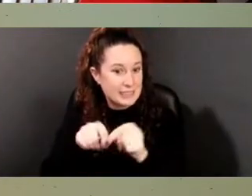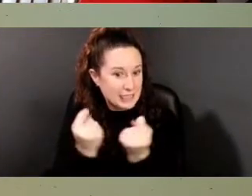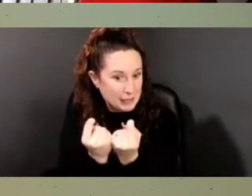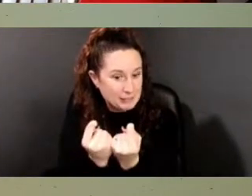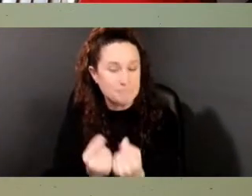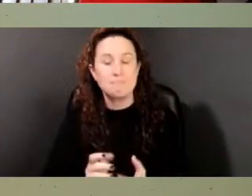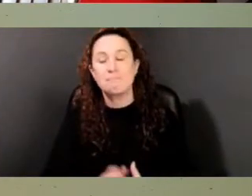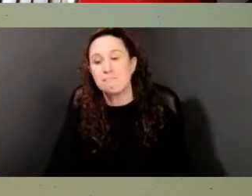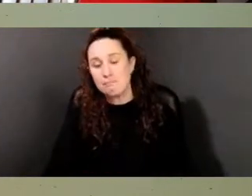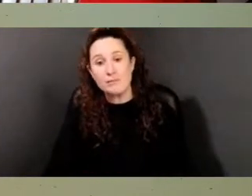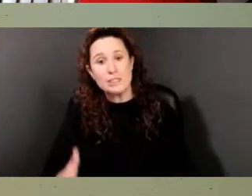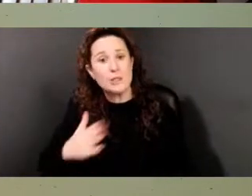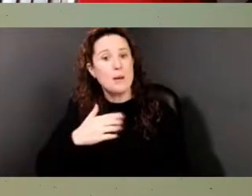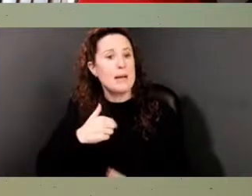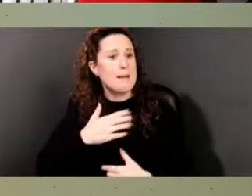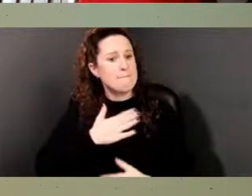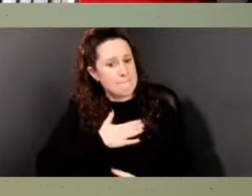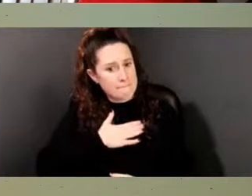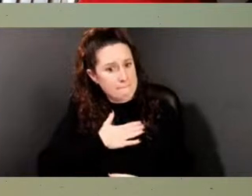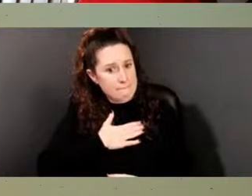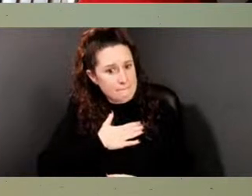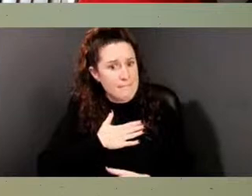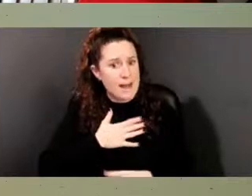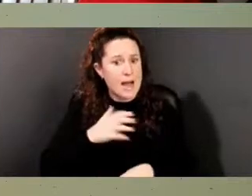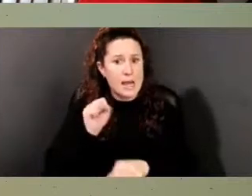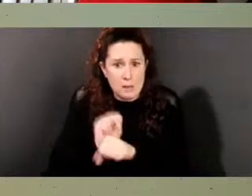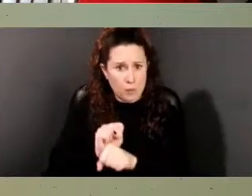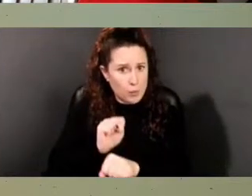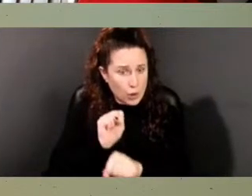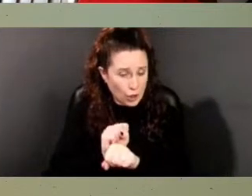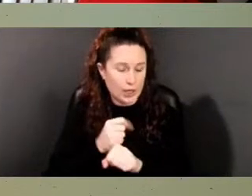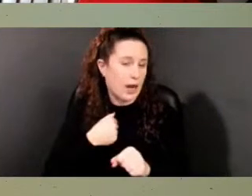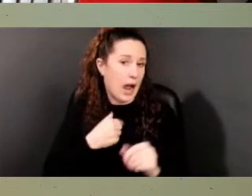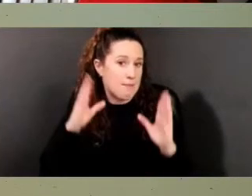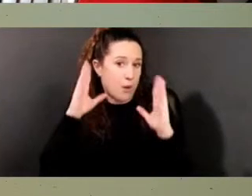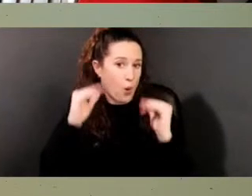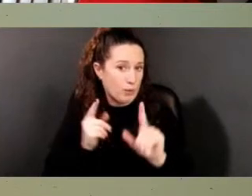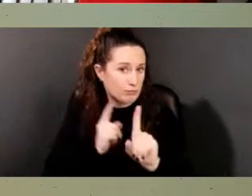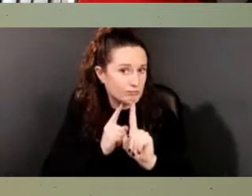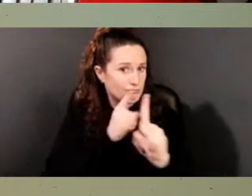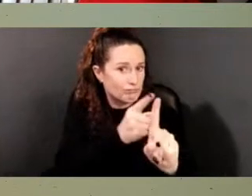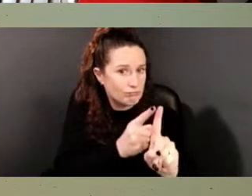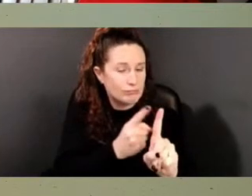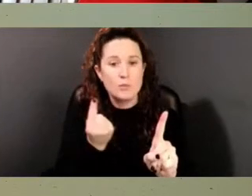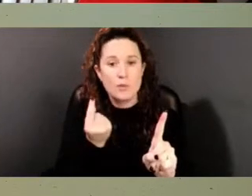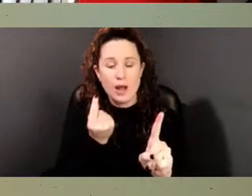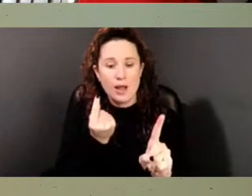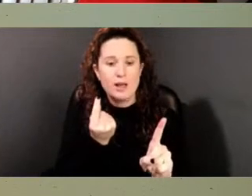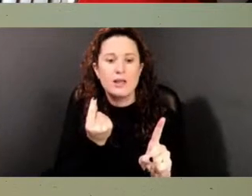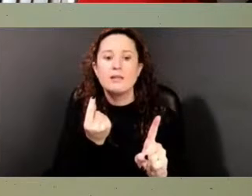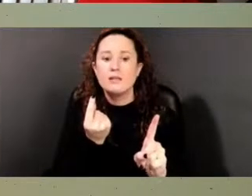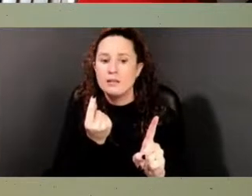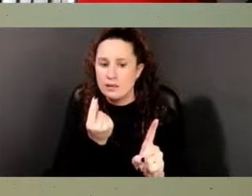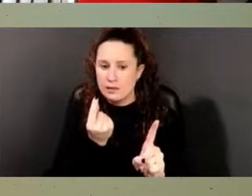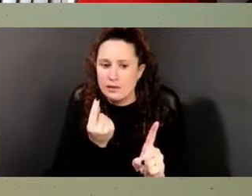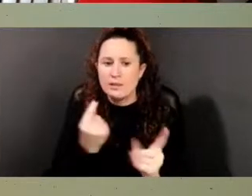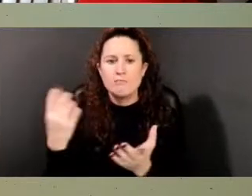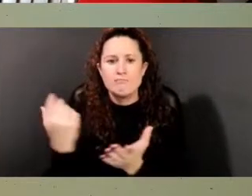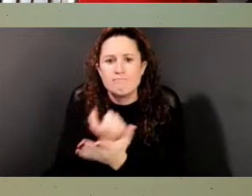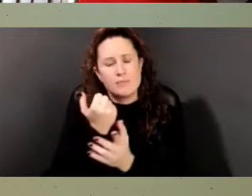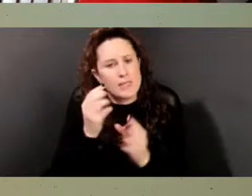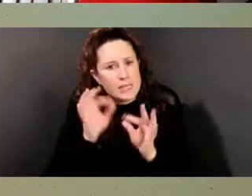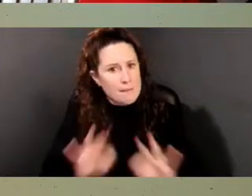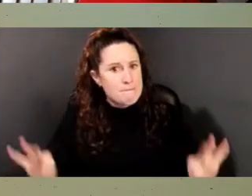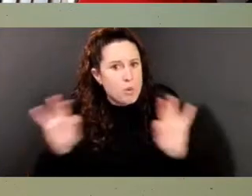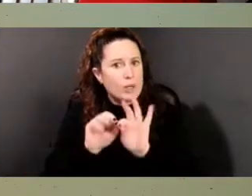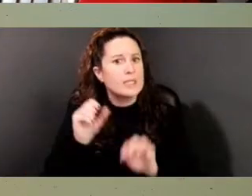hoping to do in my minutes and sharing is talking about the importance of African burial grounds,